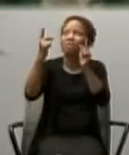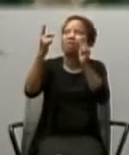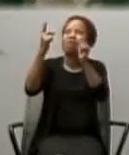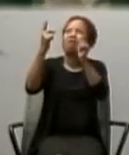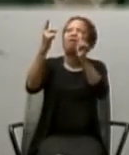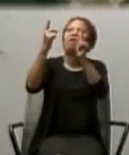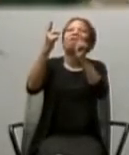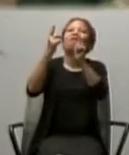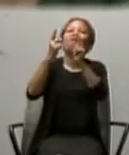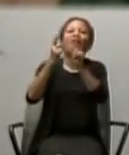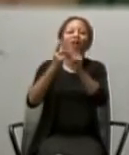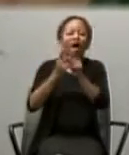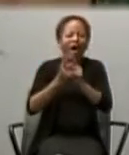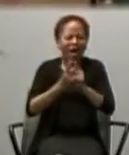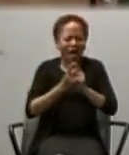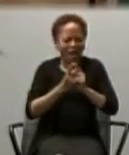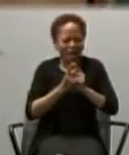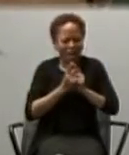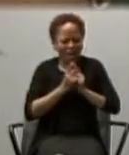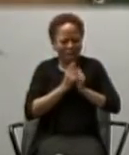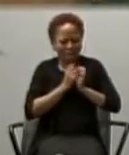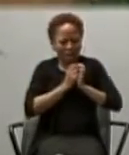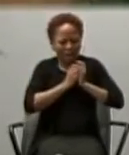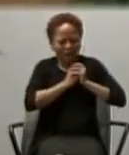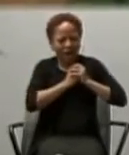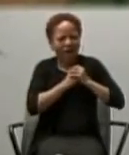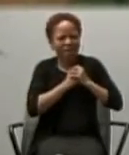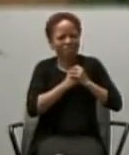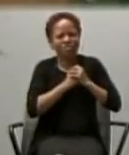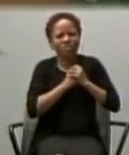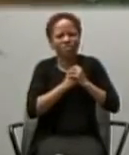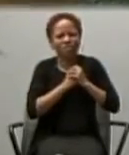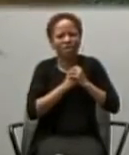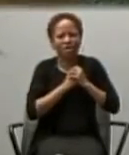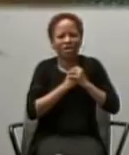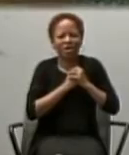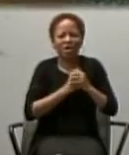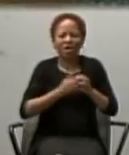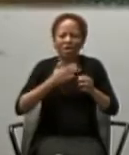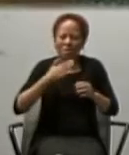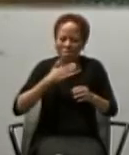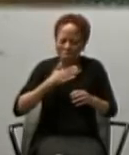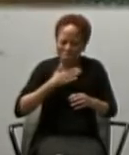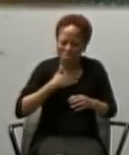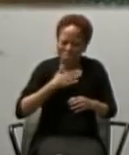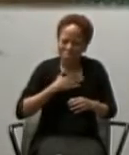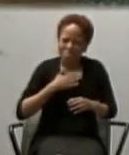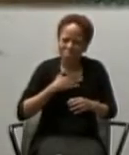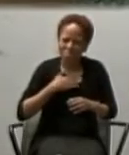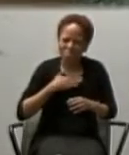what we have for the journey, or what we need,